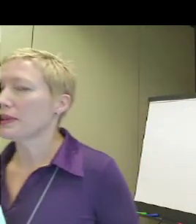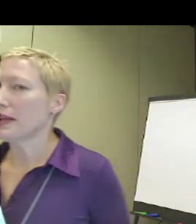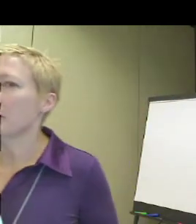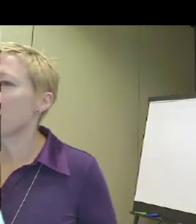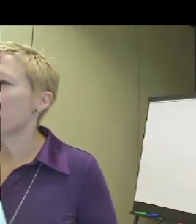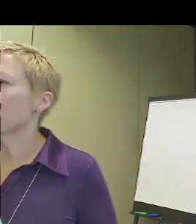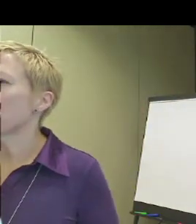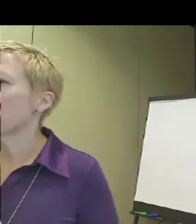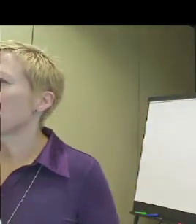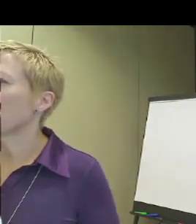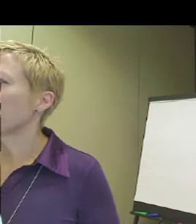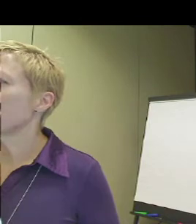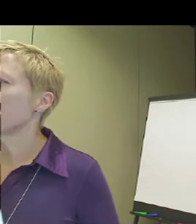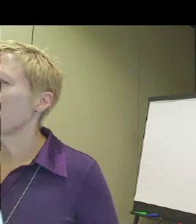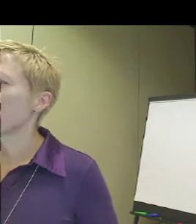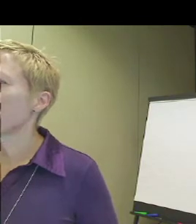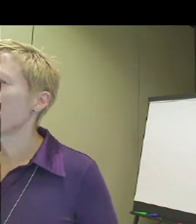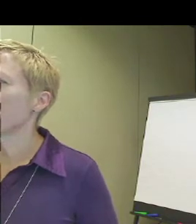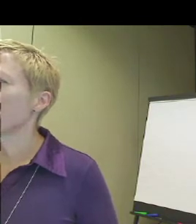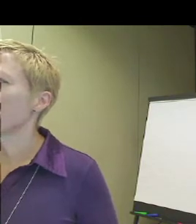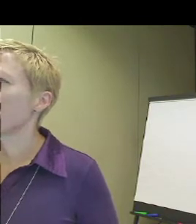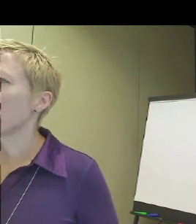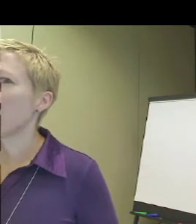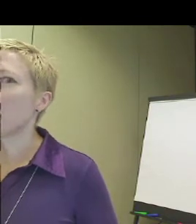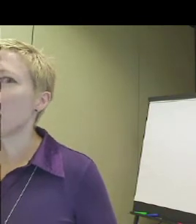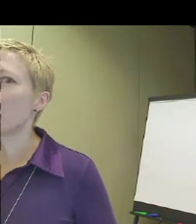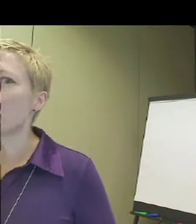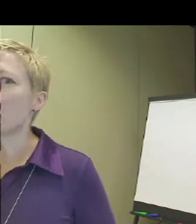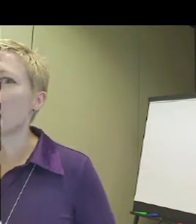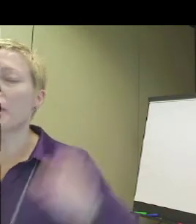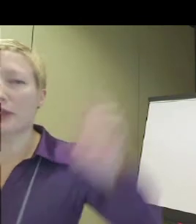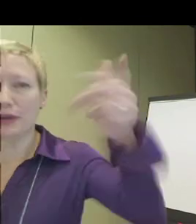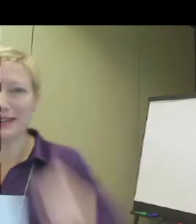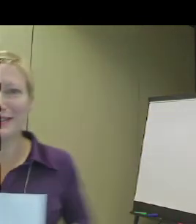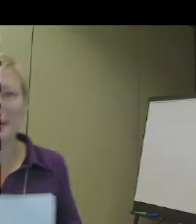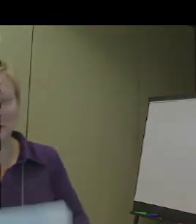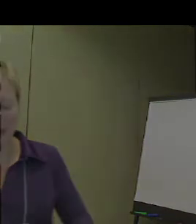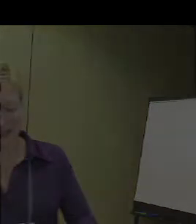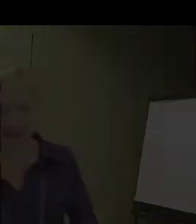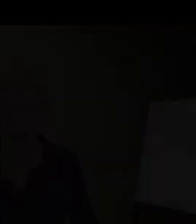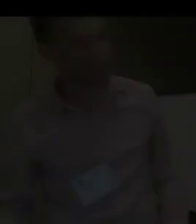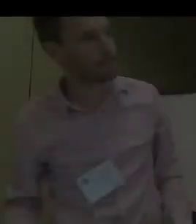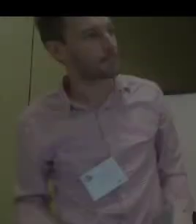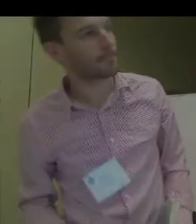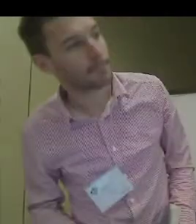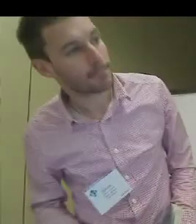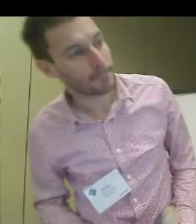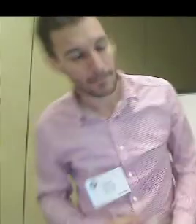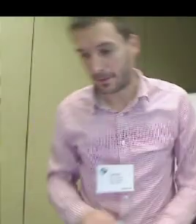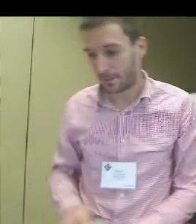So let me just be clear. Is Simon going to speak now or just Emmanuel? Okay, Simon, please.